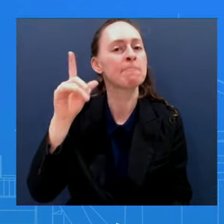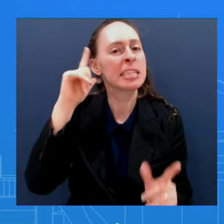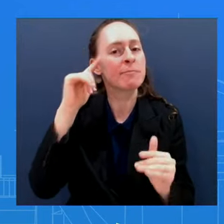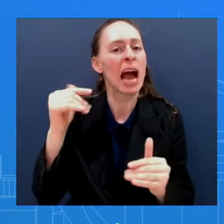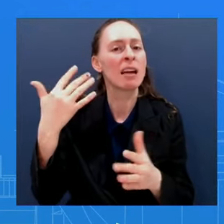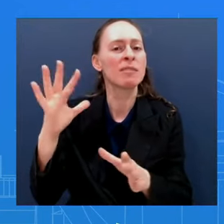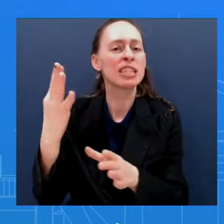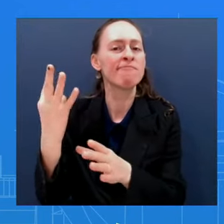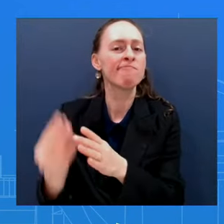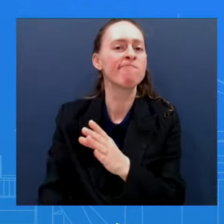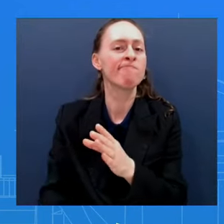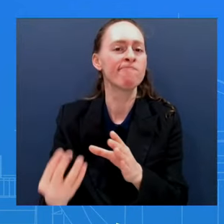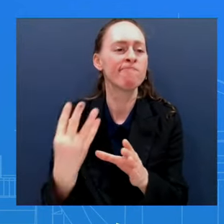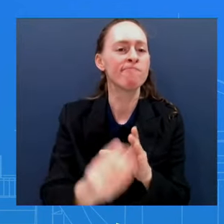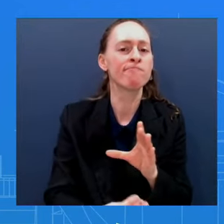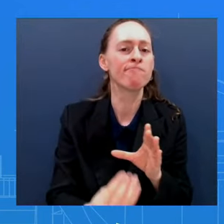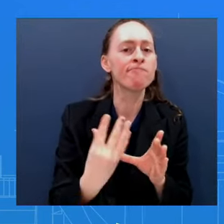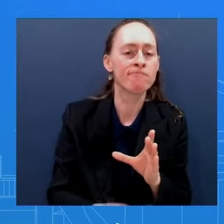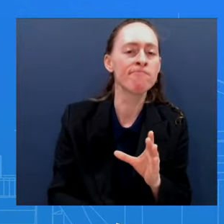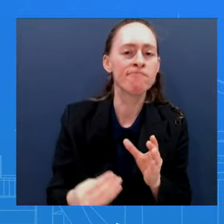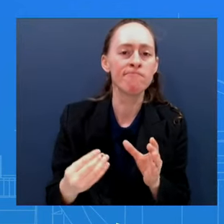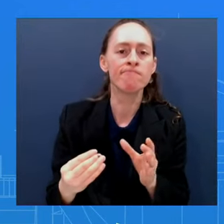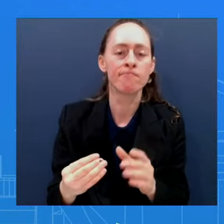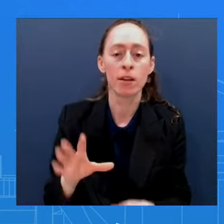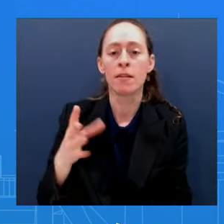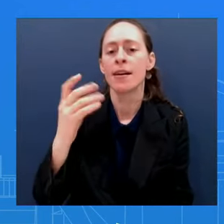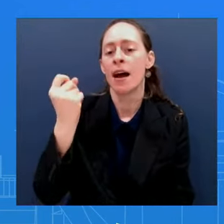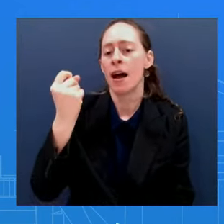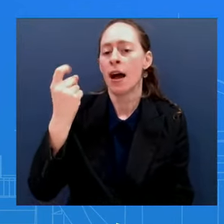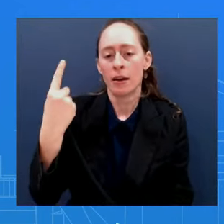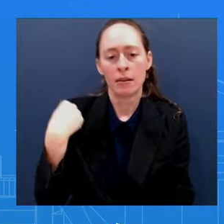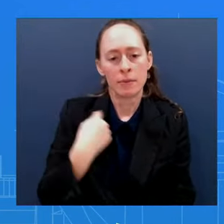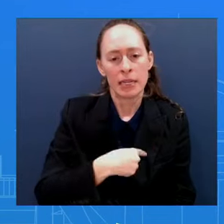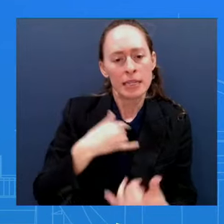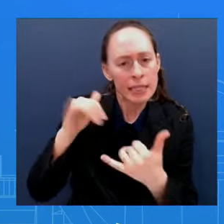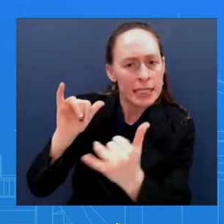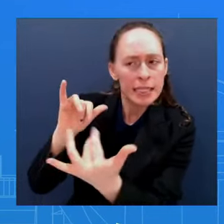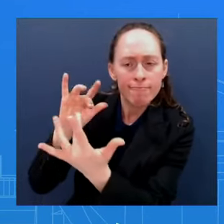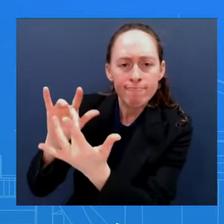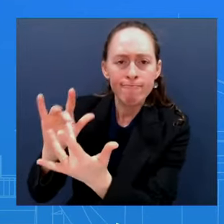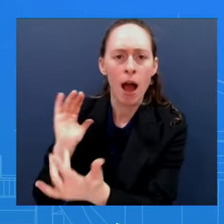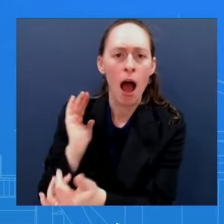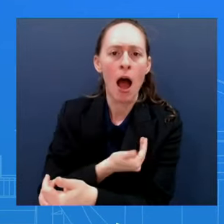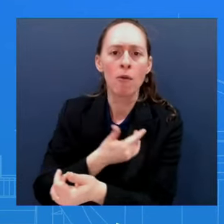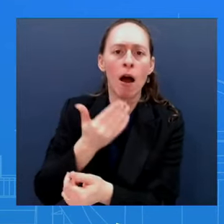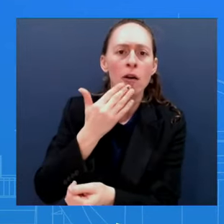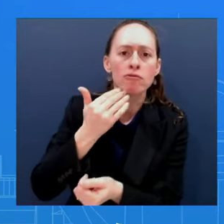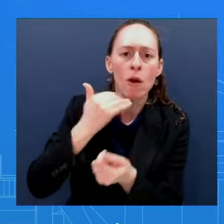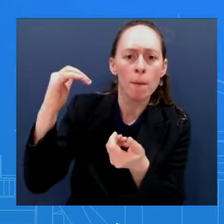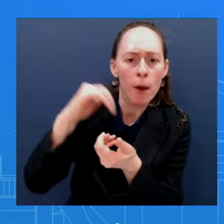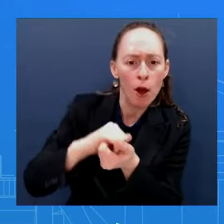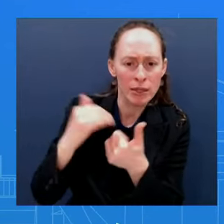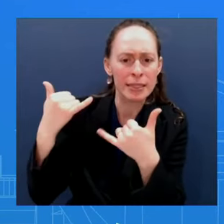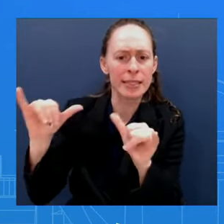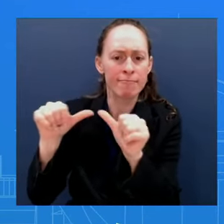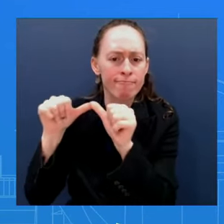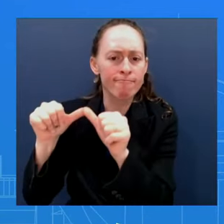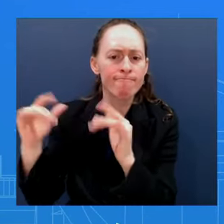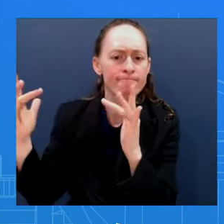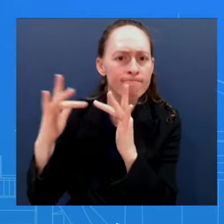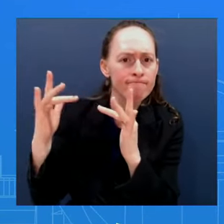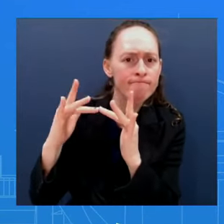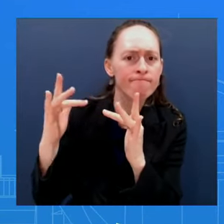know Certainly, we remain in touch with the families of the American hostages I think Jake Sullivan just met with them a week or so ago